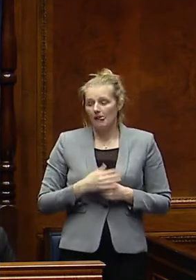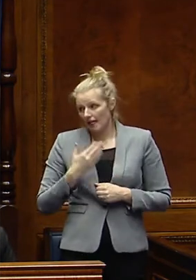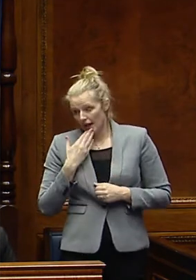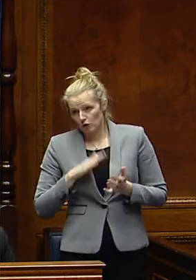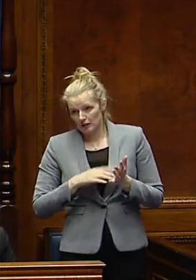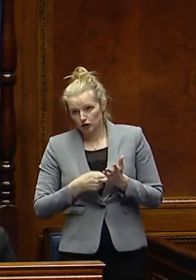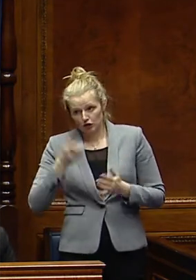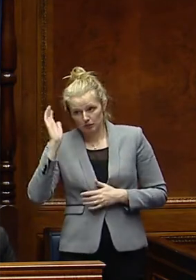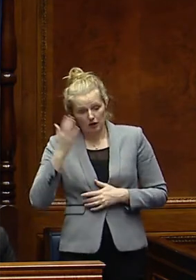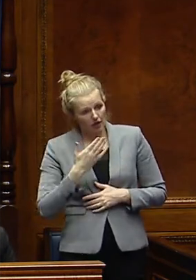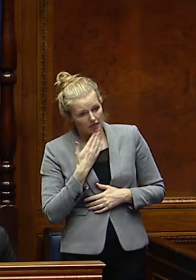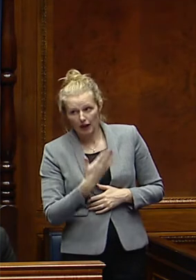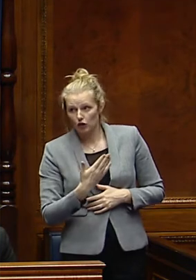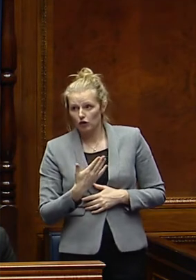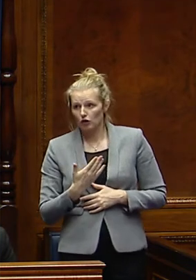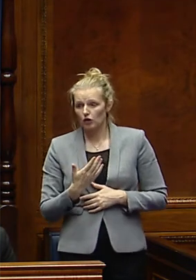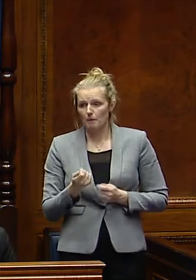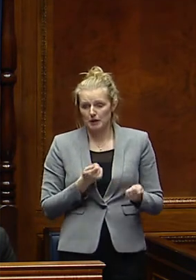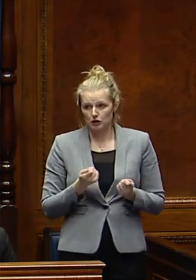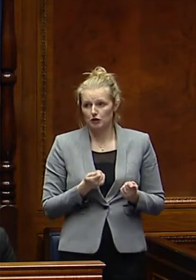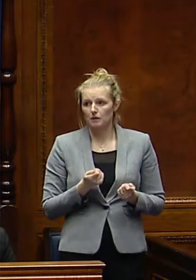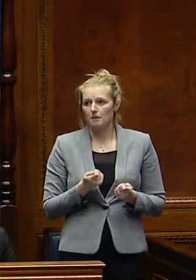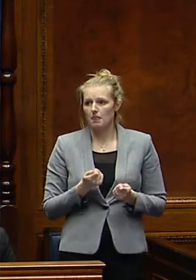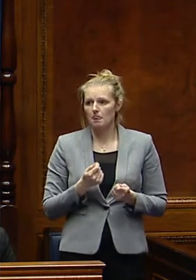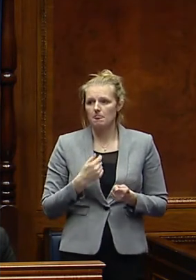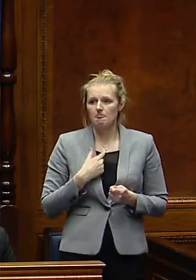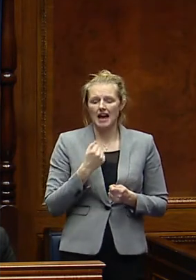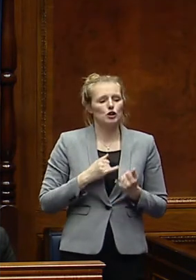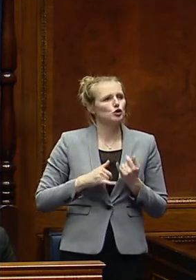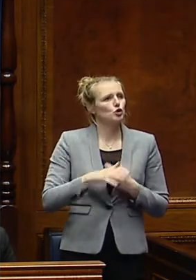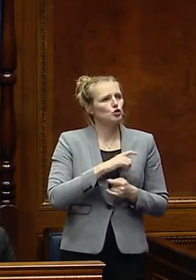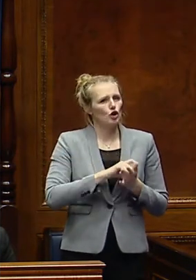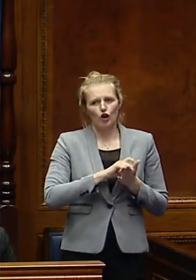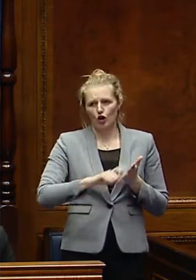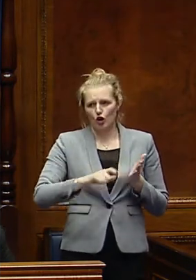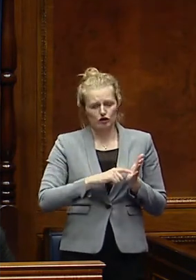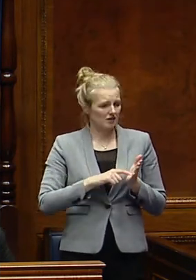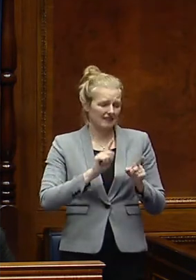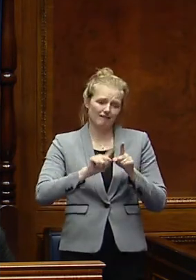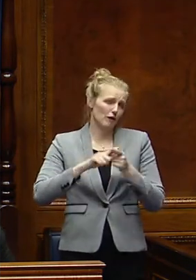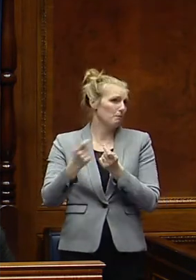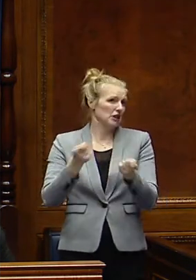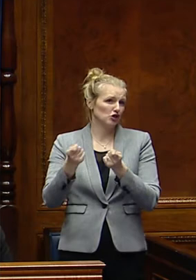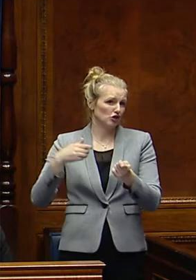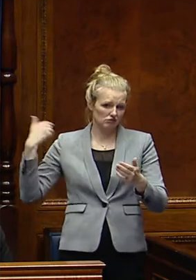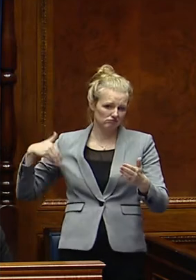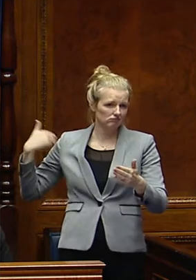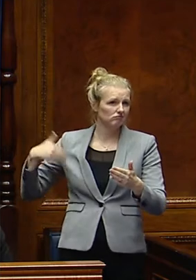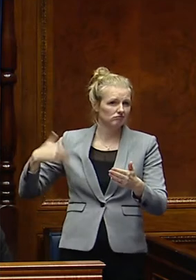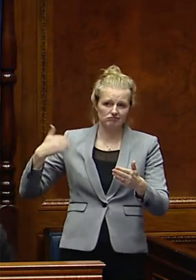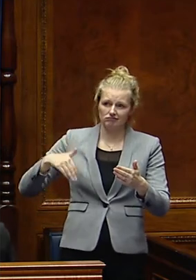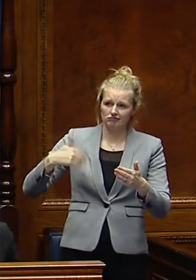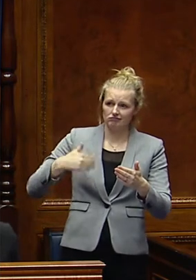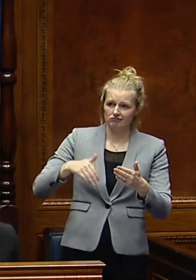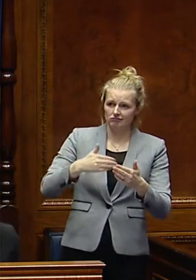Mr Speaker. I thank the Minister for her answers thus far. We have had social clauses under various ministers in what was the